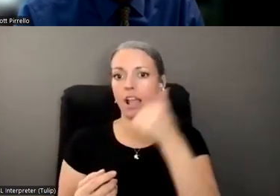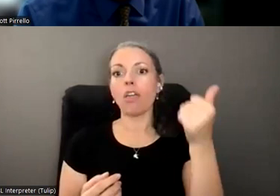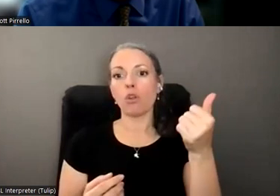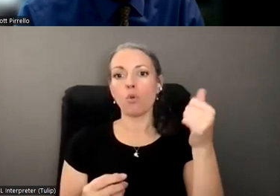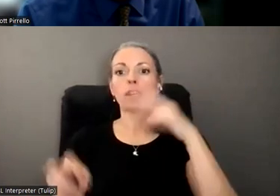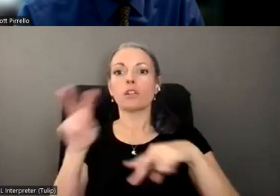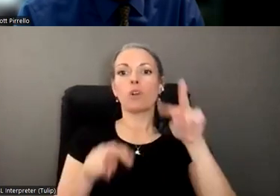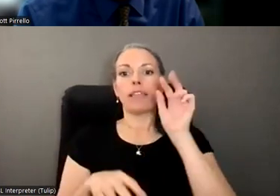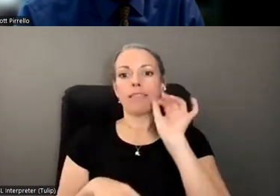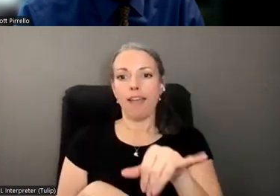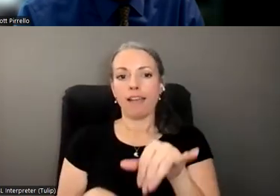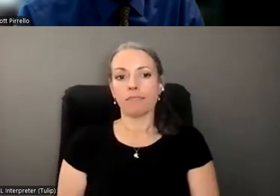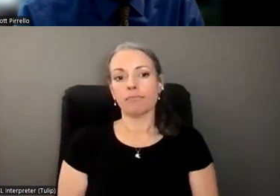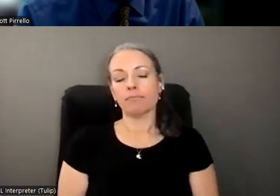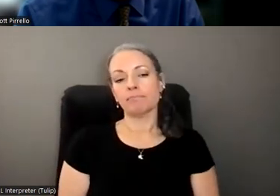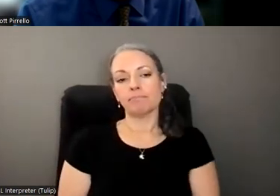at.